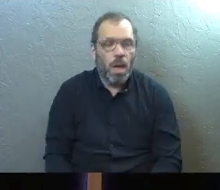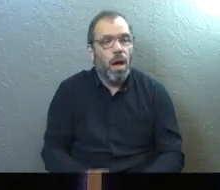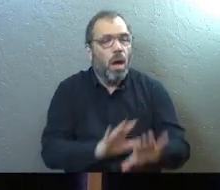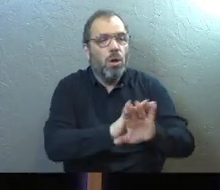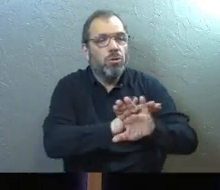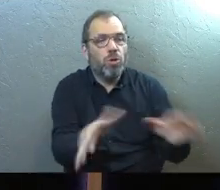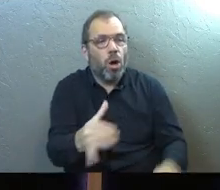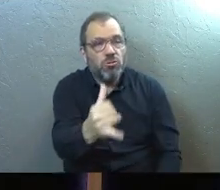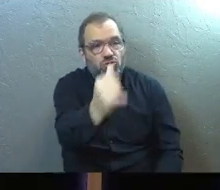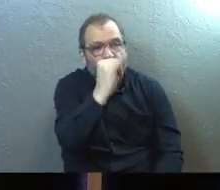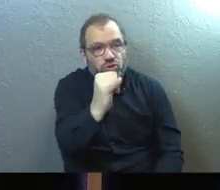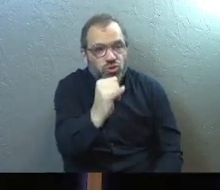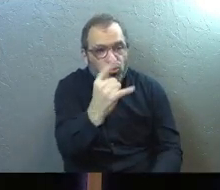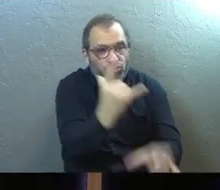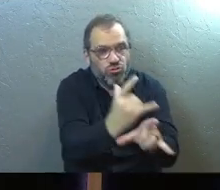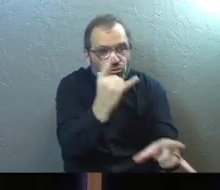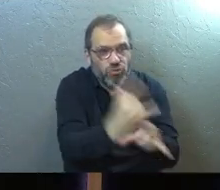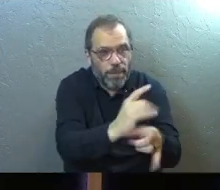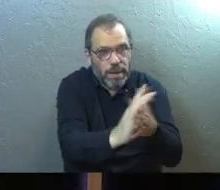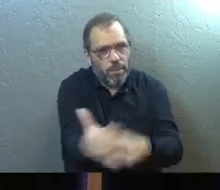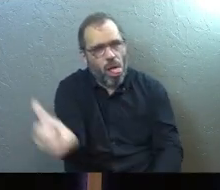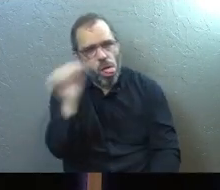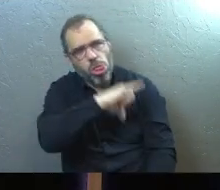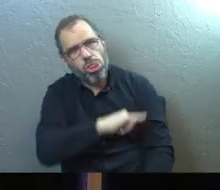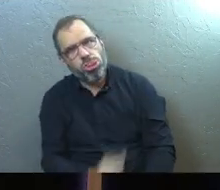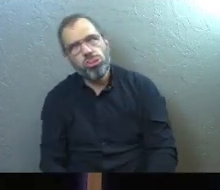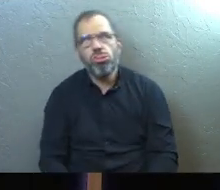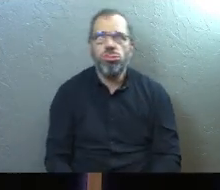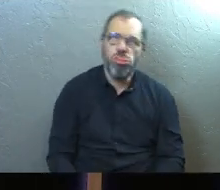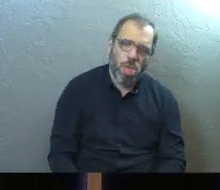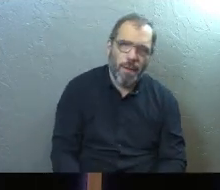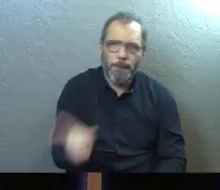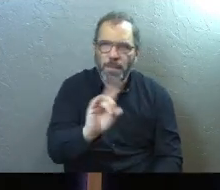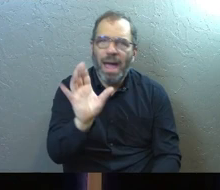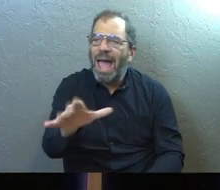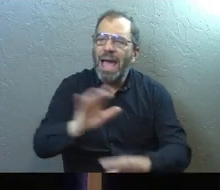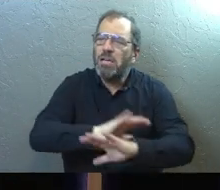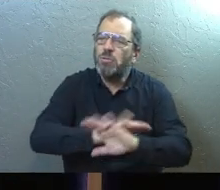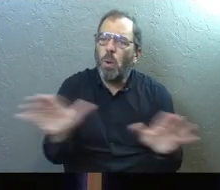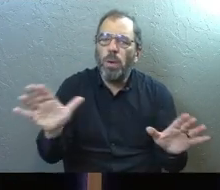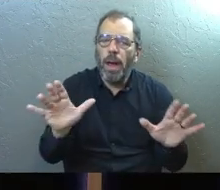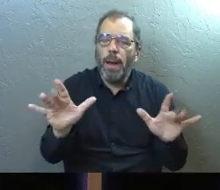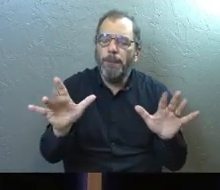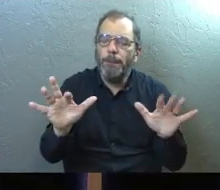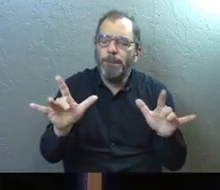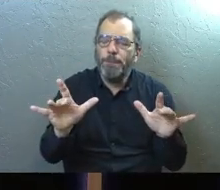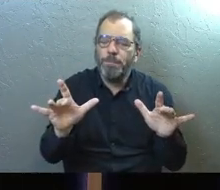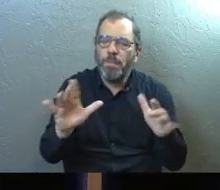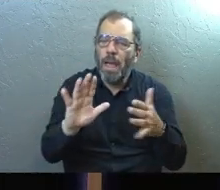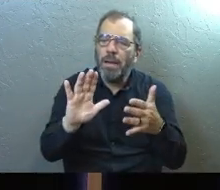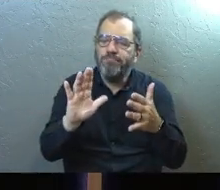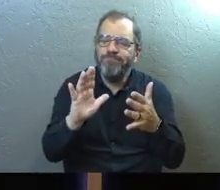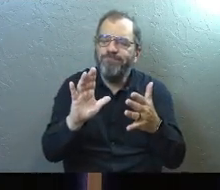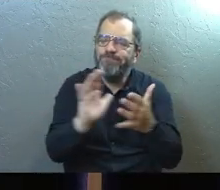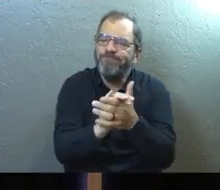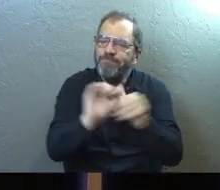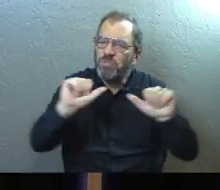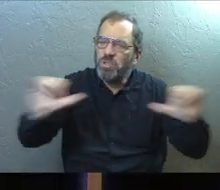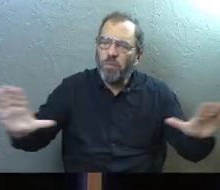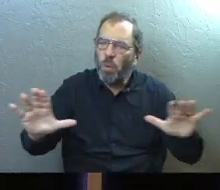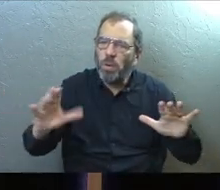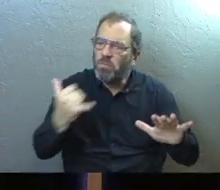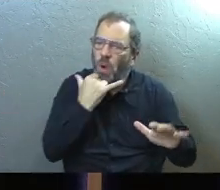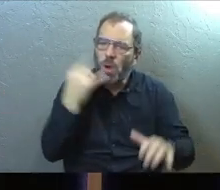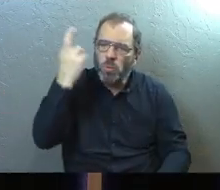Don't drink too much and become drunk ever. Hey, don't ever get divorced for the wrong